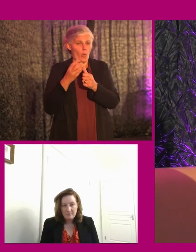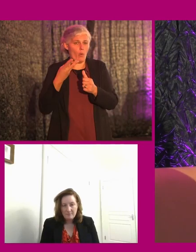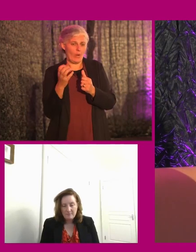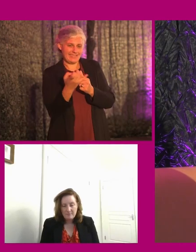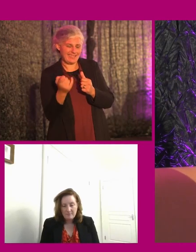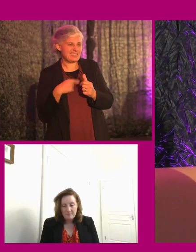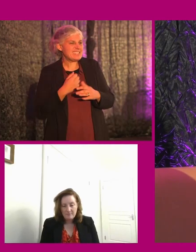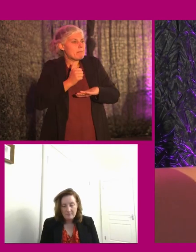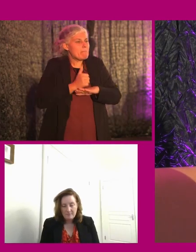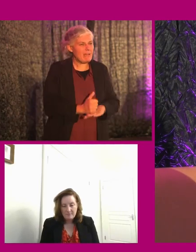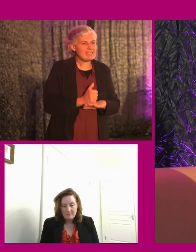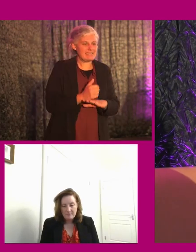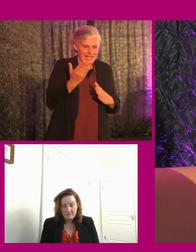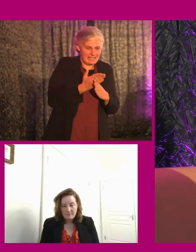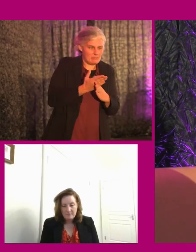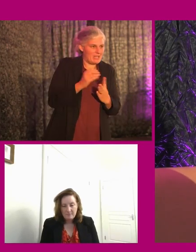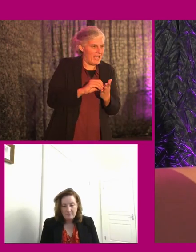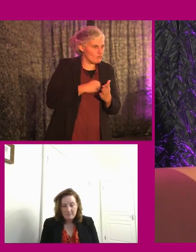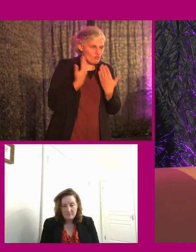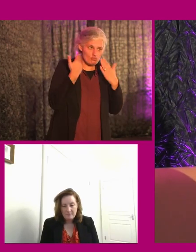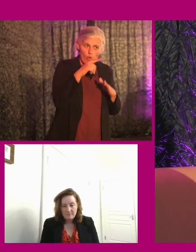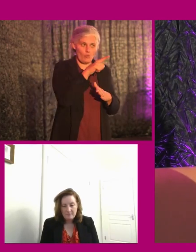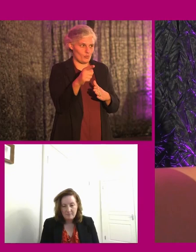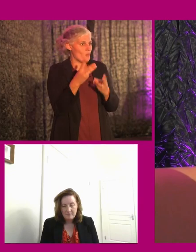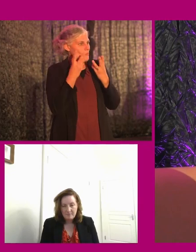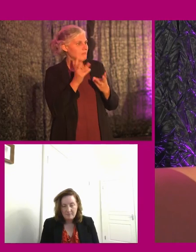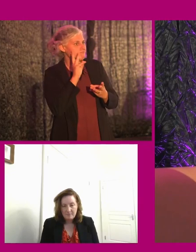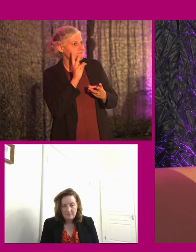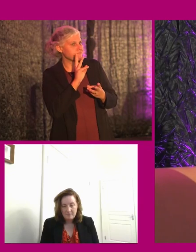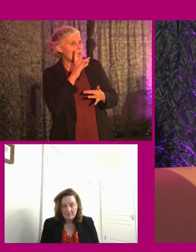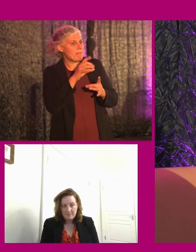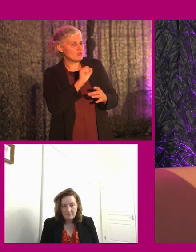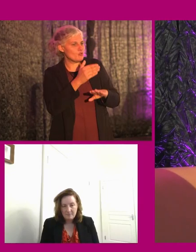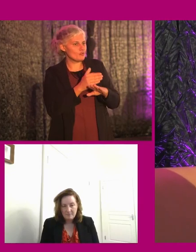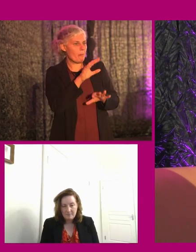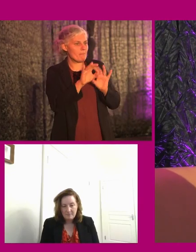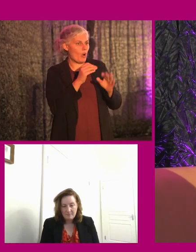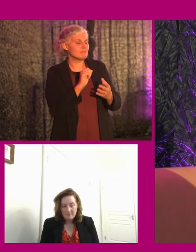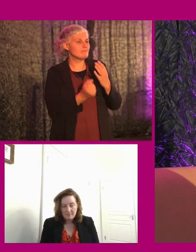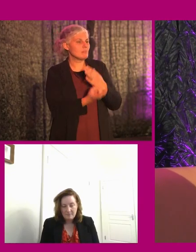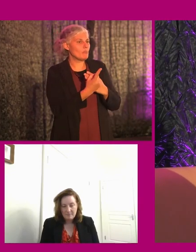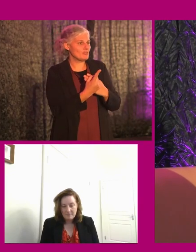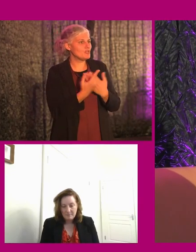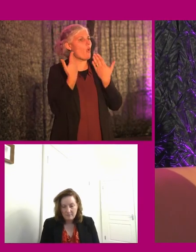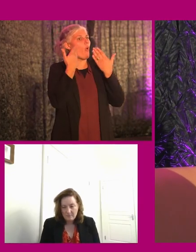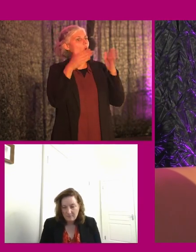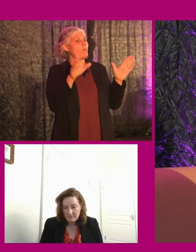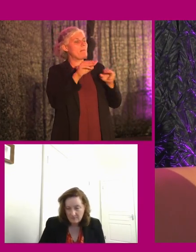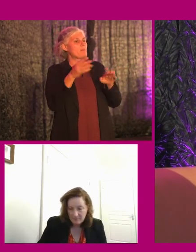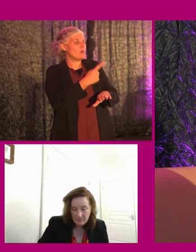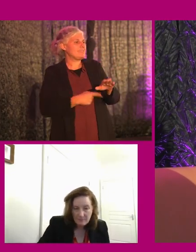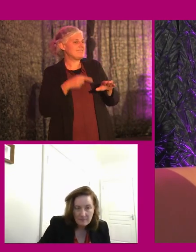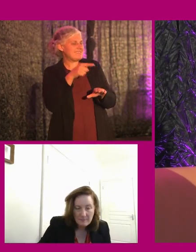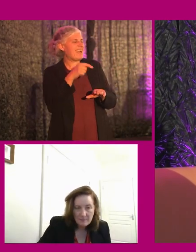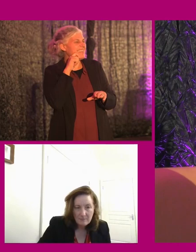baseline of accessibility shows that you are wanting to make your job opportunities open for people with disabilities. So I think that's